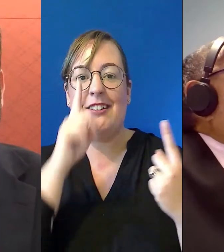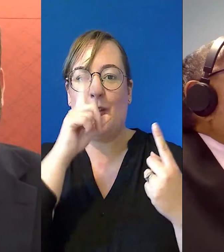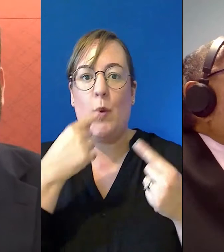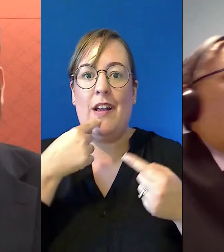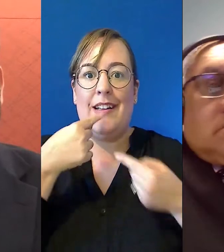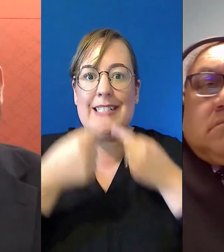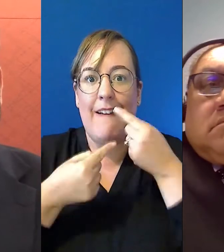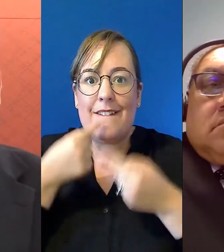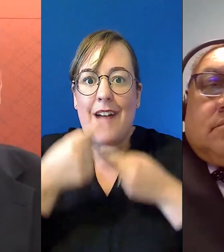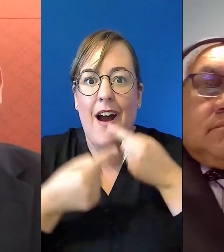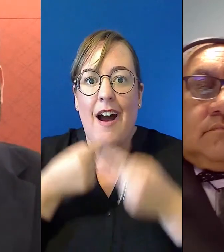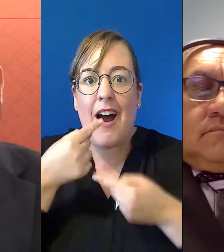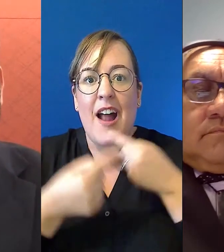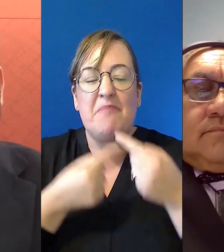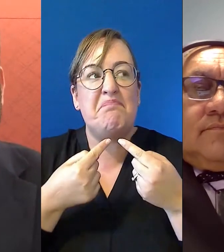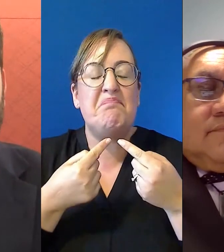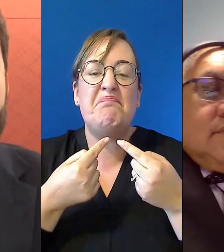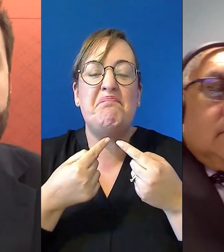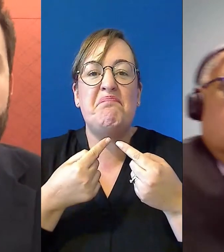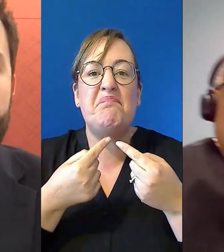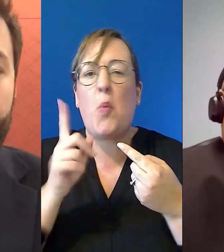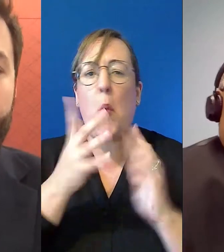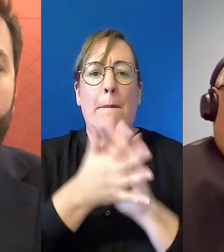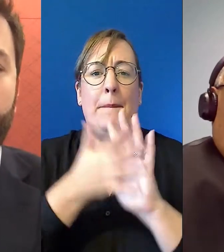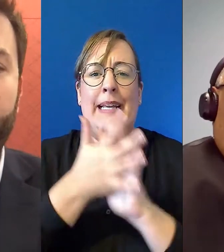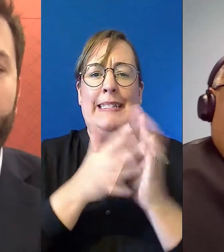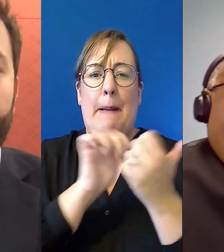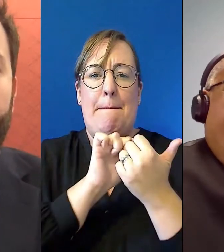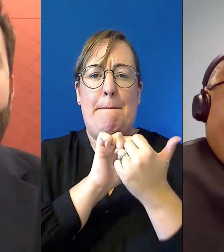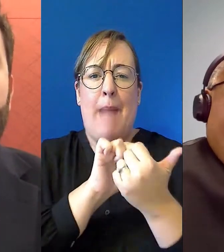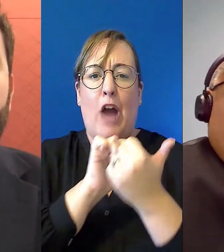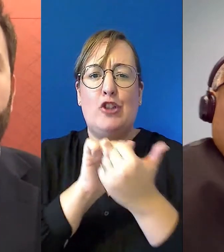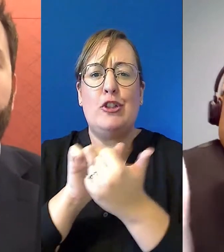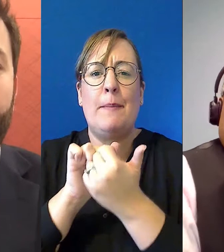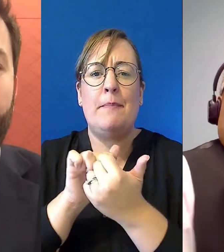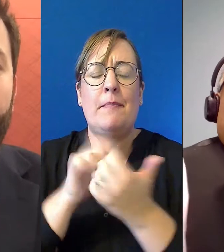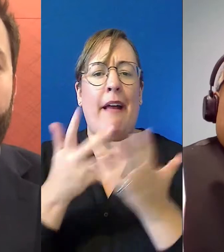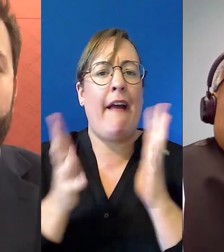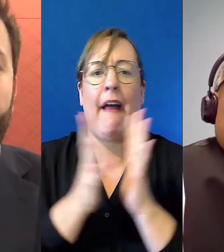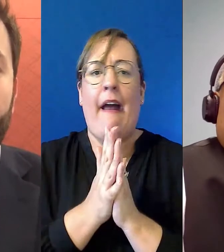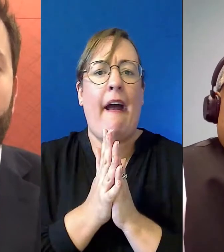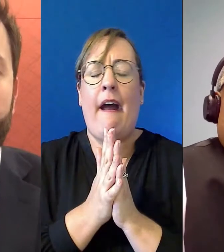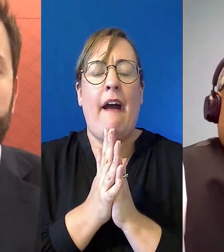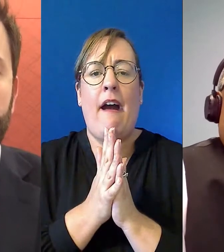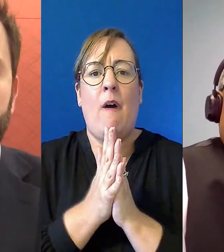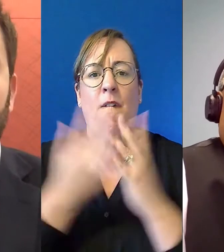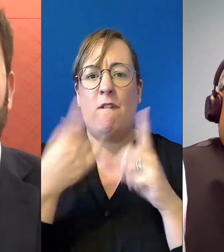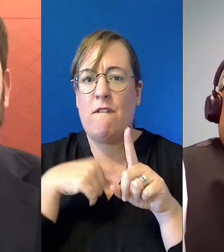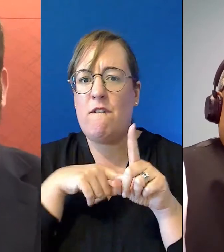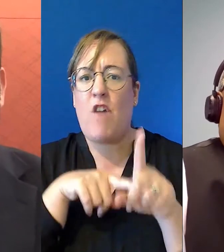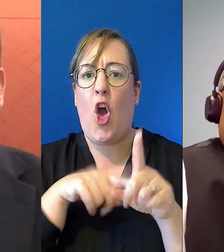how partnerships and people should be held accountable in partnerships